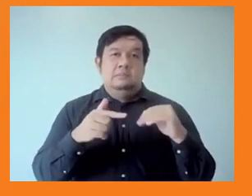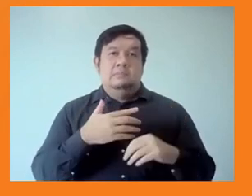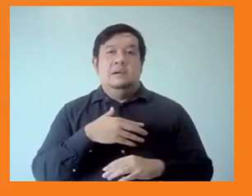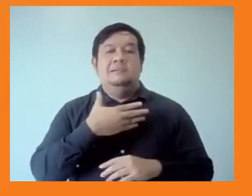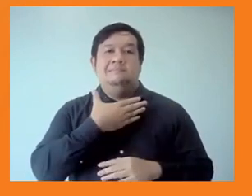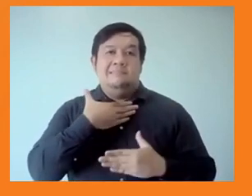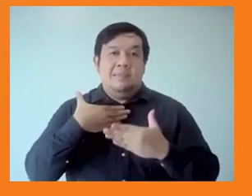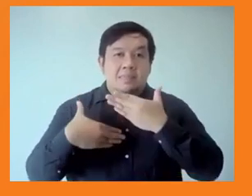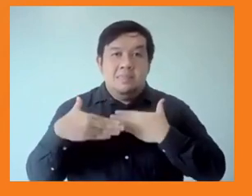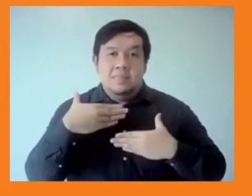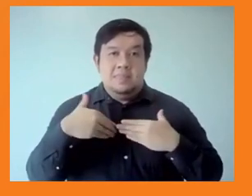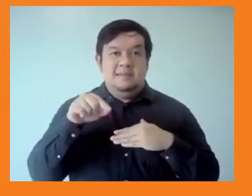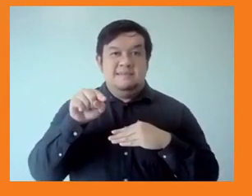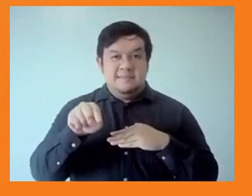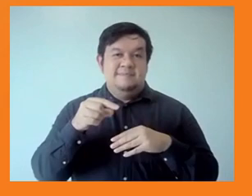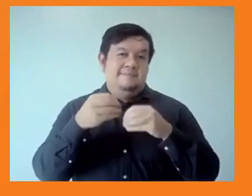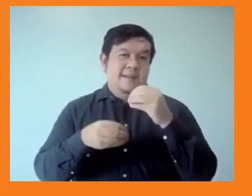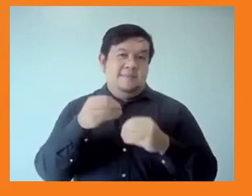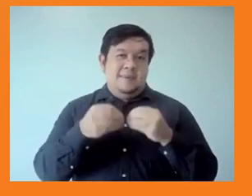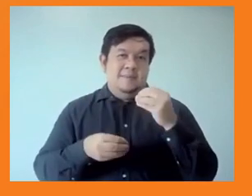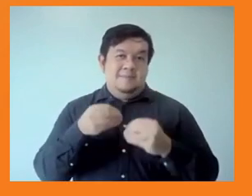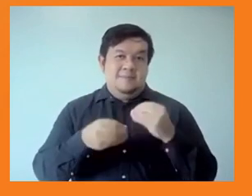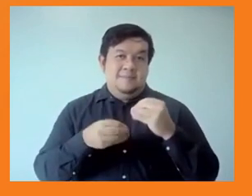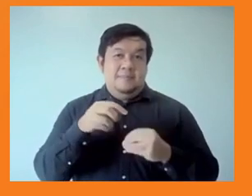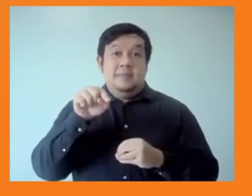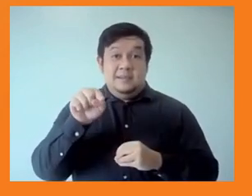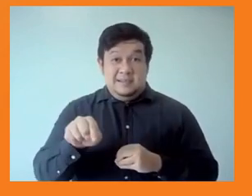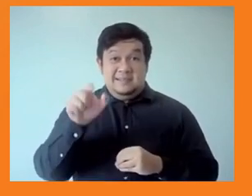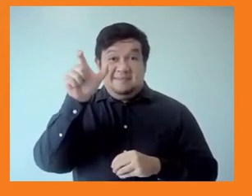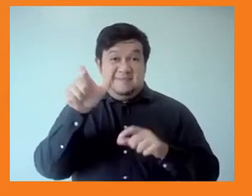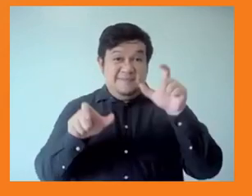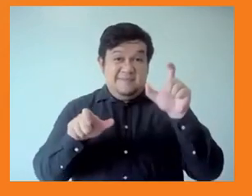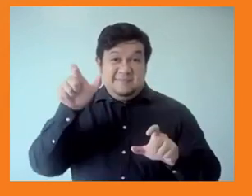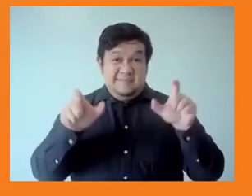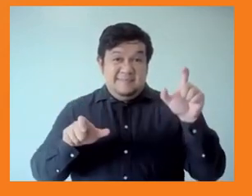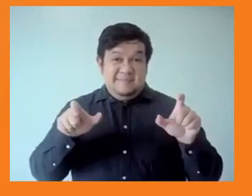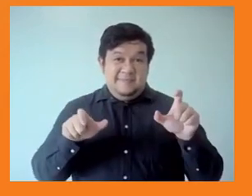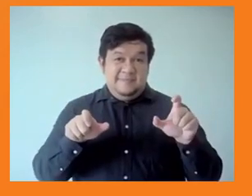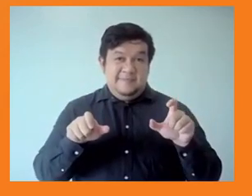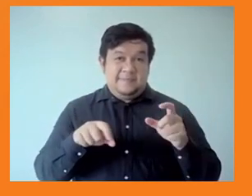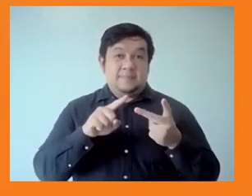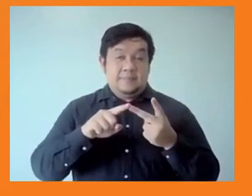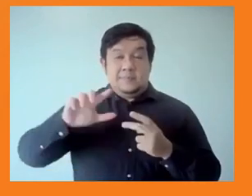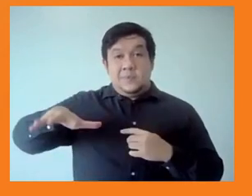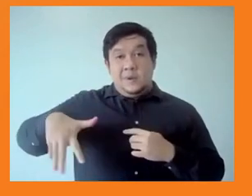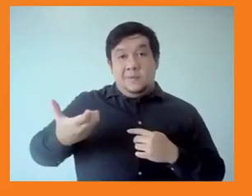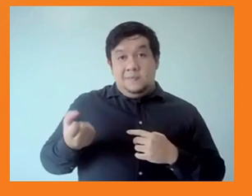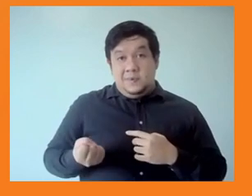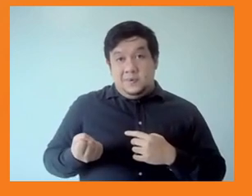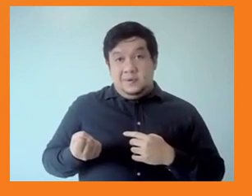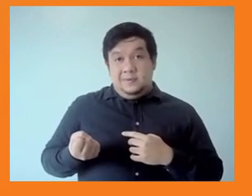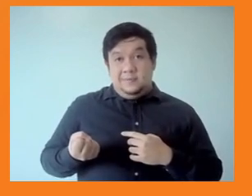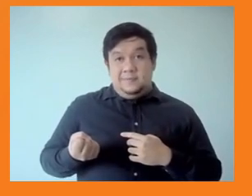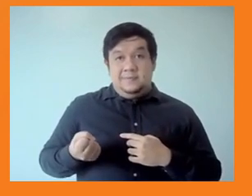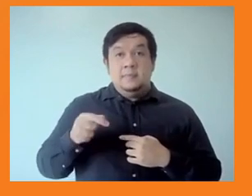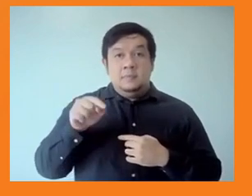wide disparity of performance on minimum wages. Cambodia, India and Singapore have no applicable national minimum wage at the